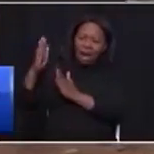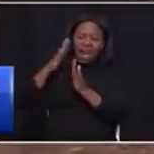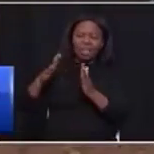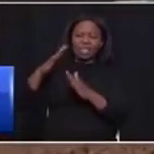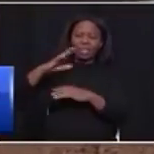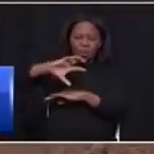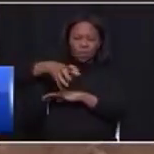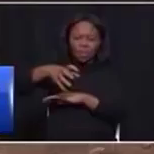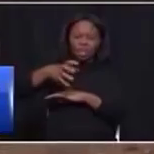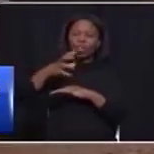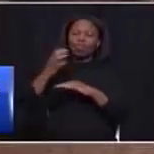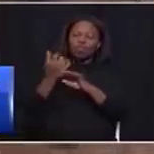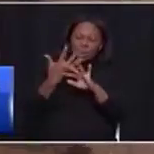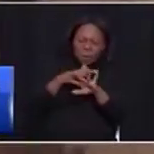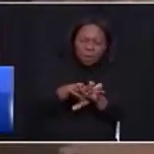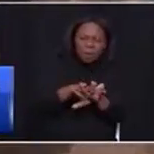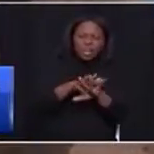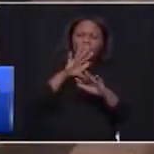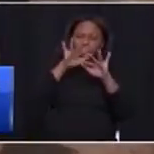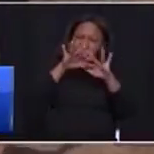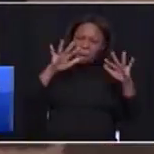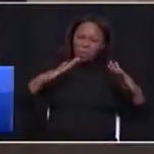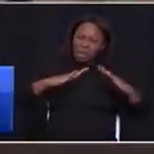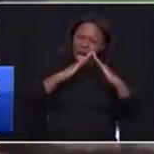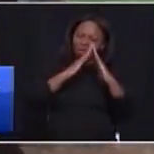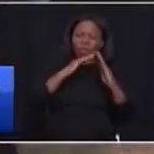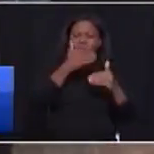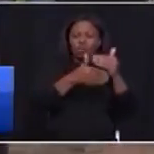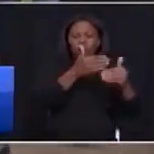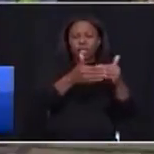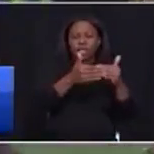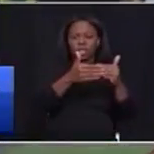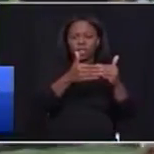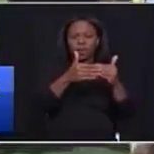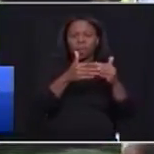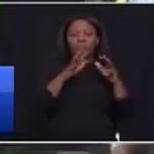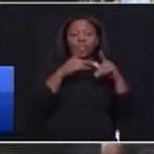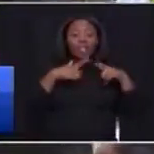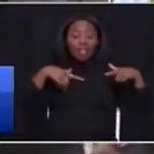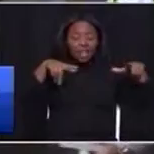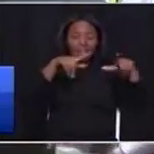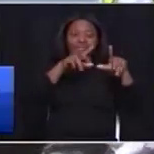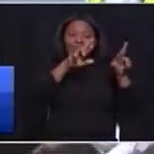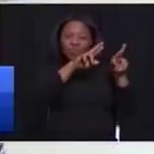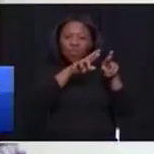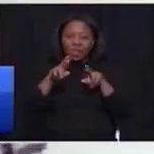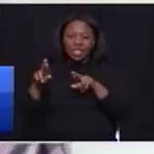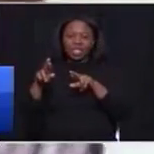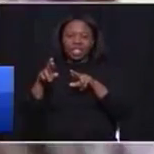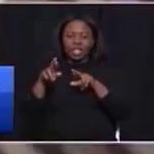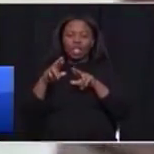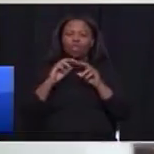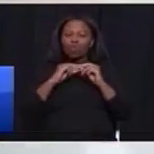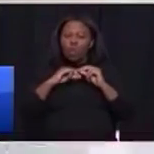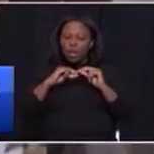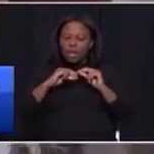the people's housing process. Our landless are ready with savings to embrace the rapid